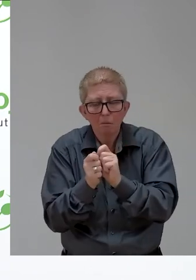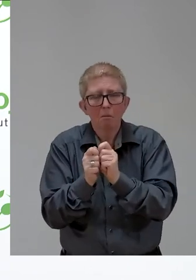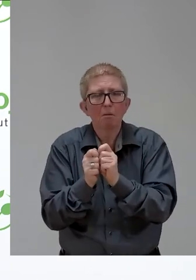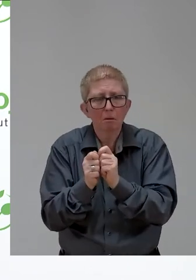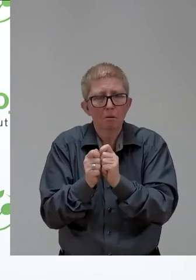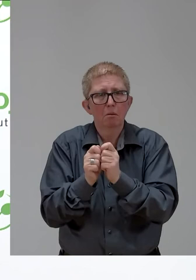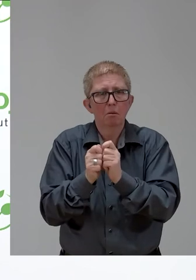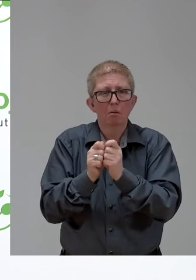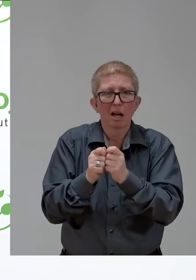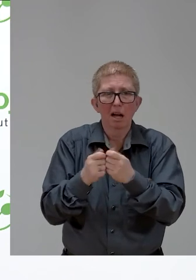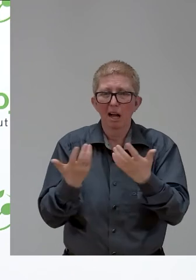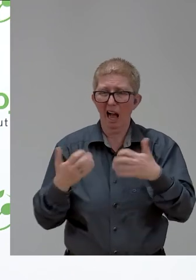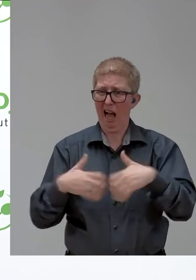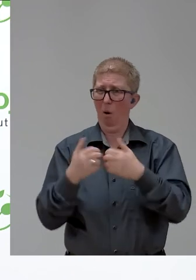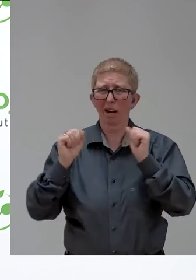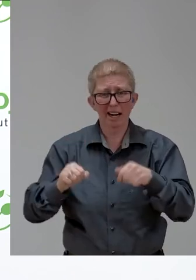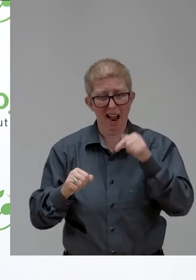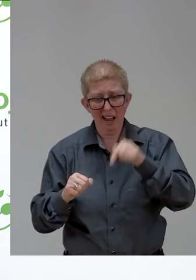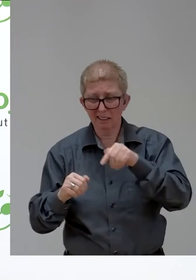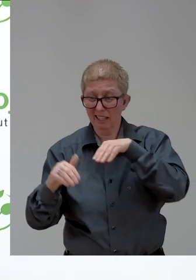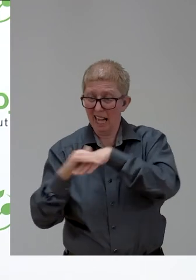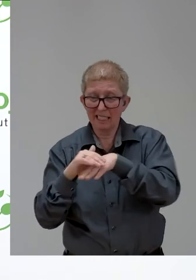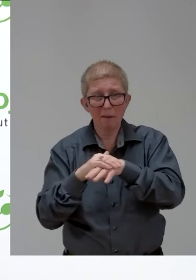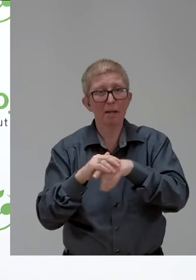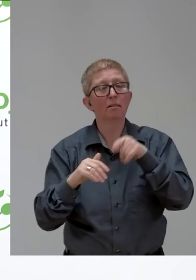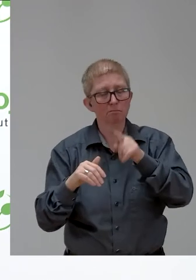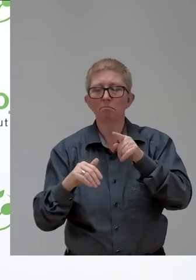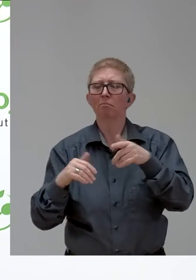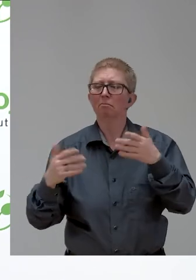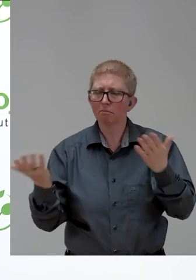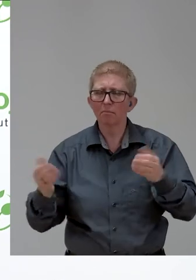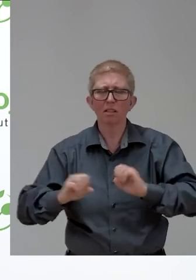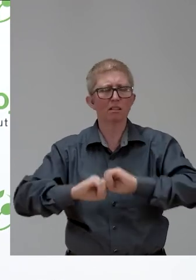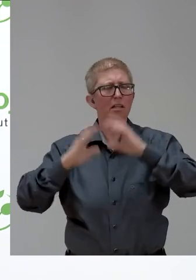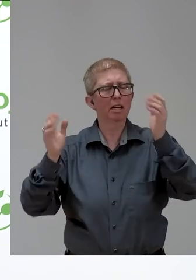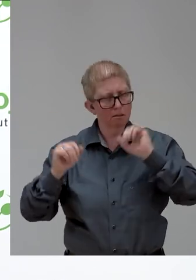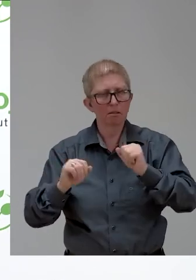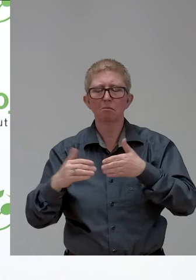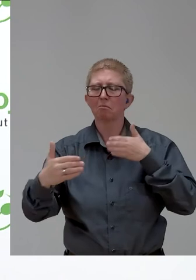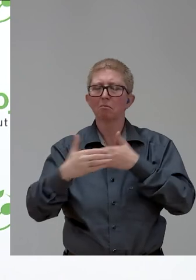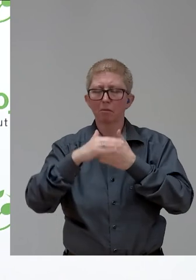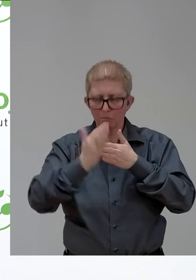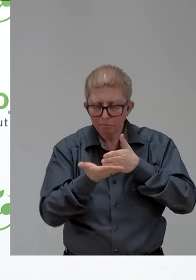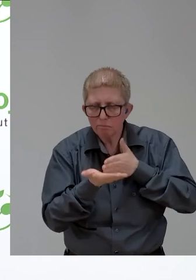obstacles? What do you do, and I know you're a fighter for more inclusion and accessibility.